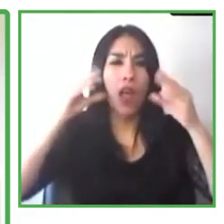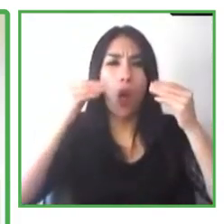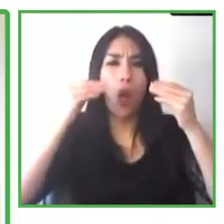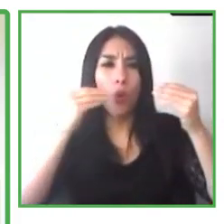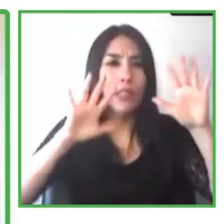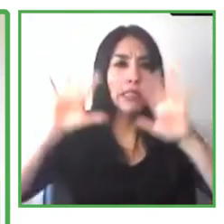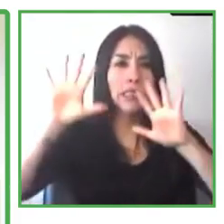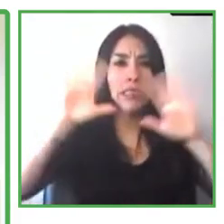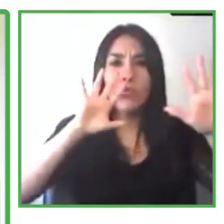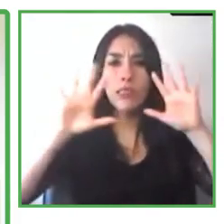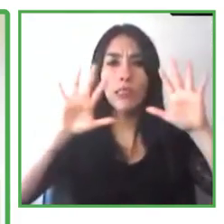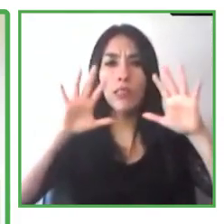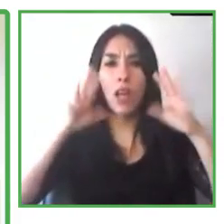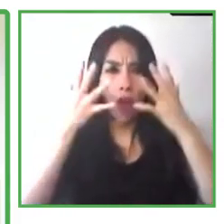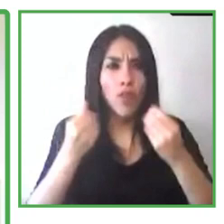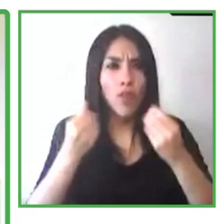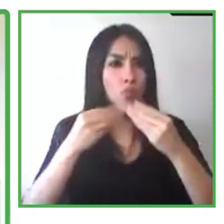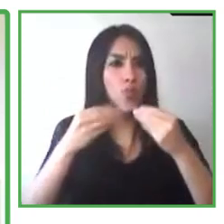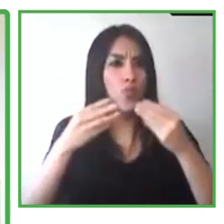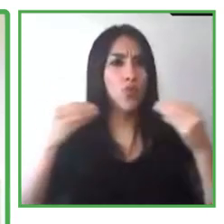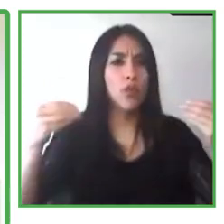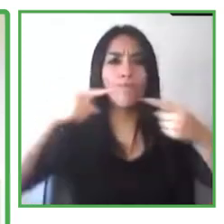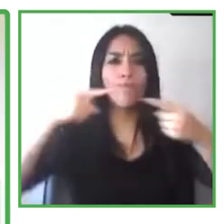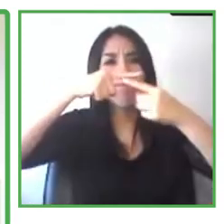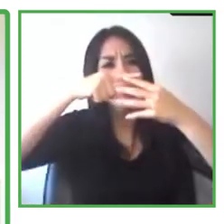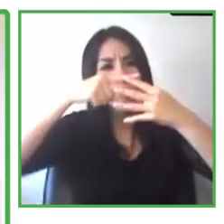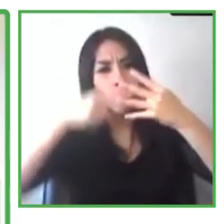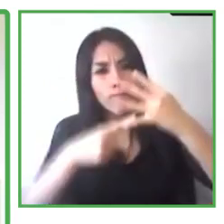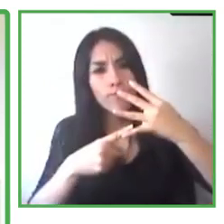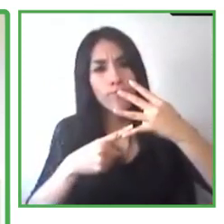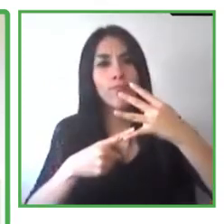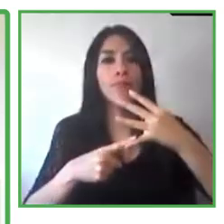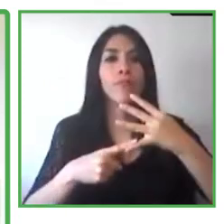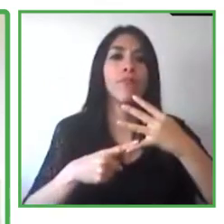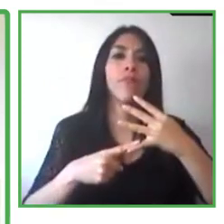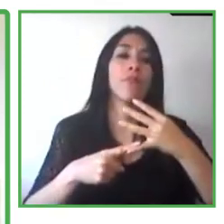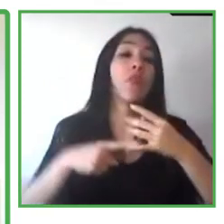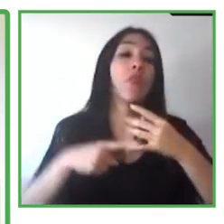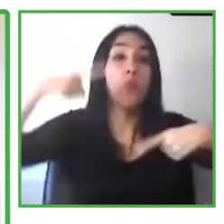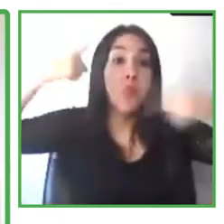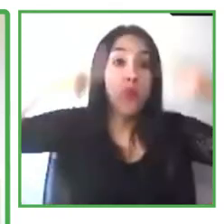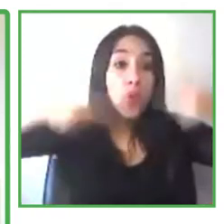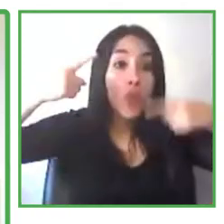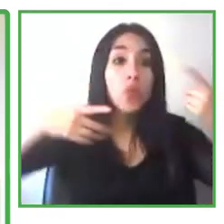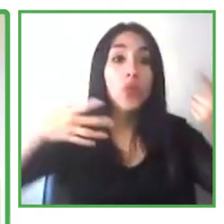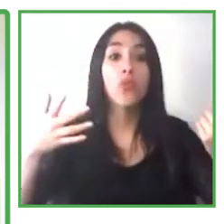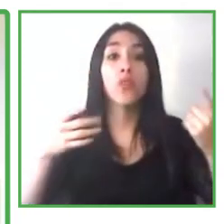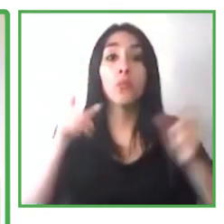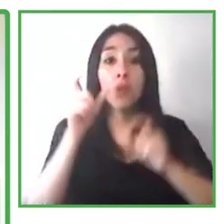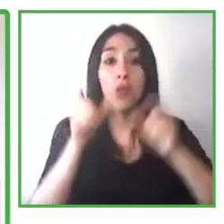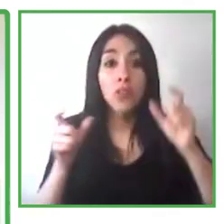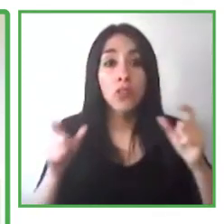that talent, people with disabilities in our company. And we do that in two ways. First are these systemic